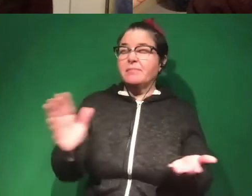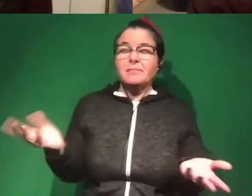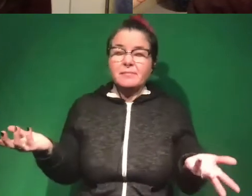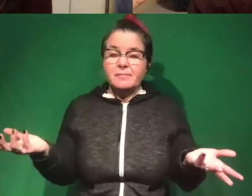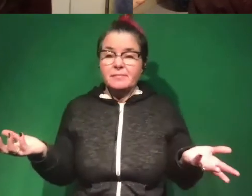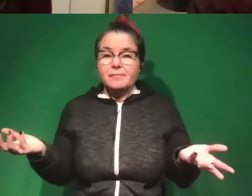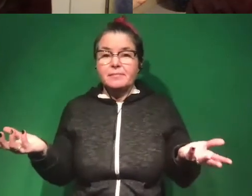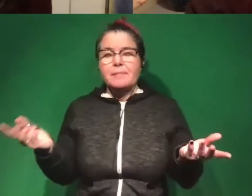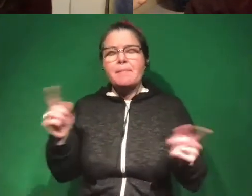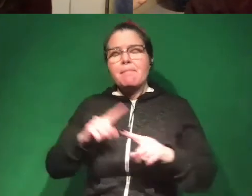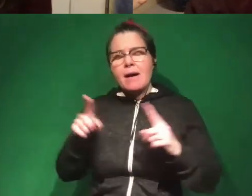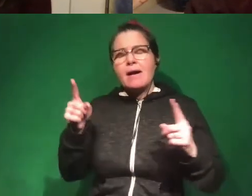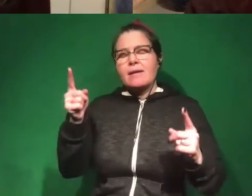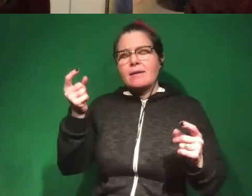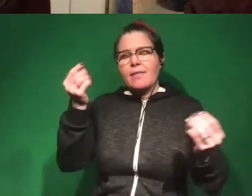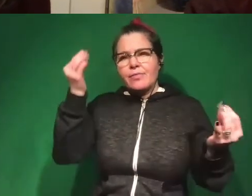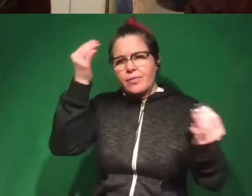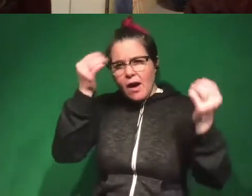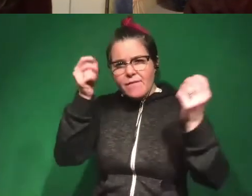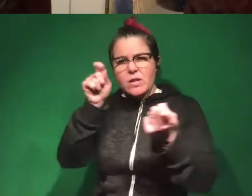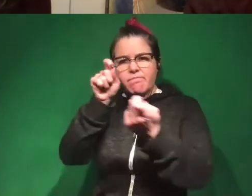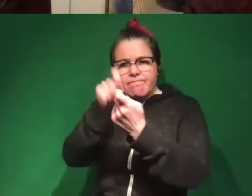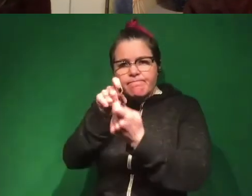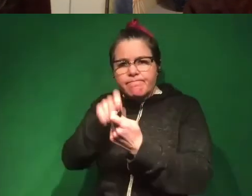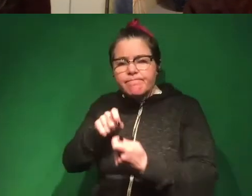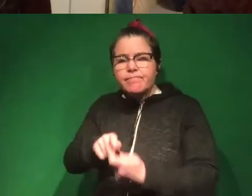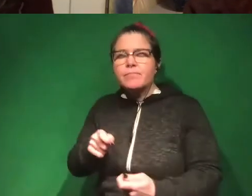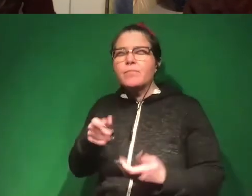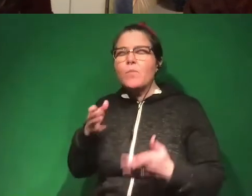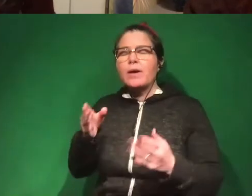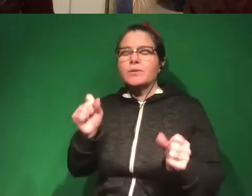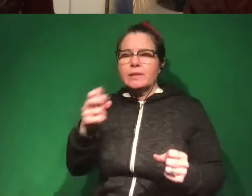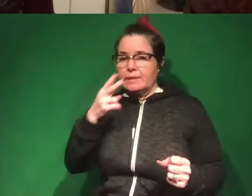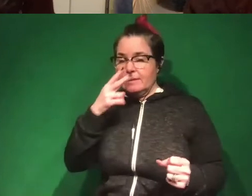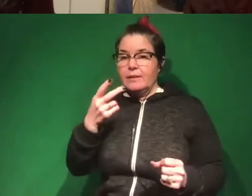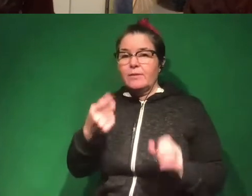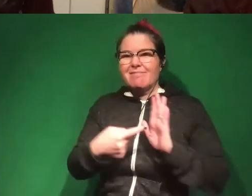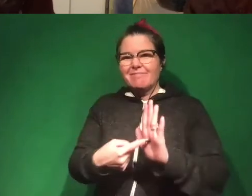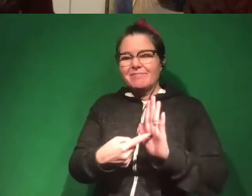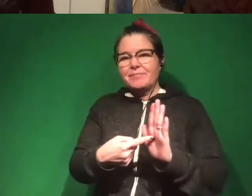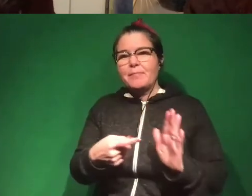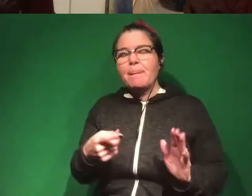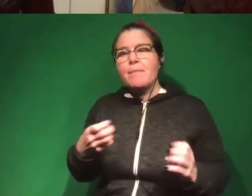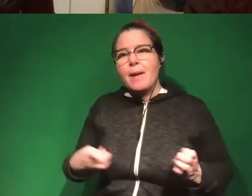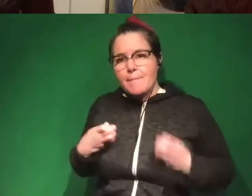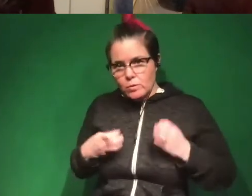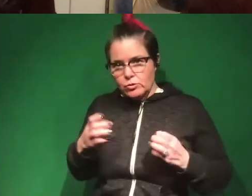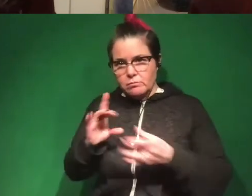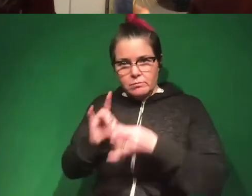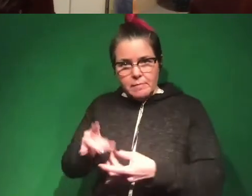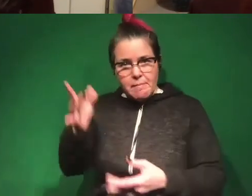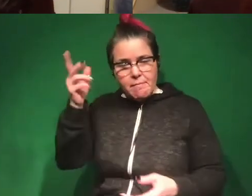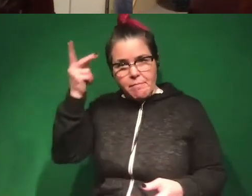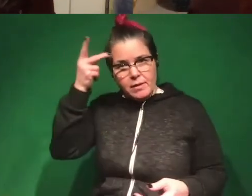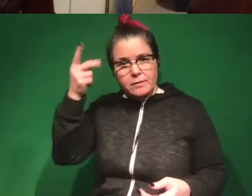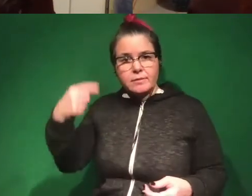thoughtful, precise way. So as you can see from just the example of emotion and politics, you know,